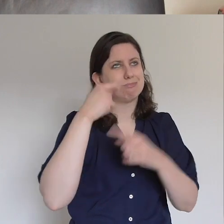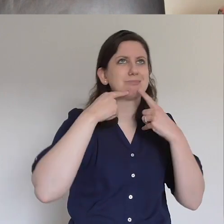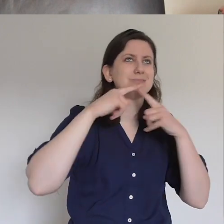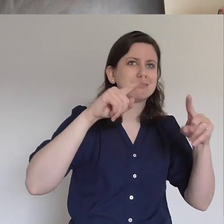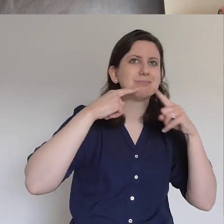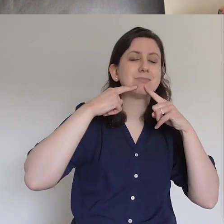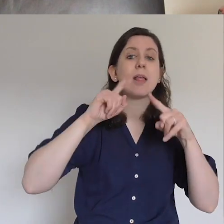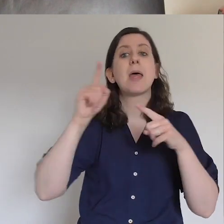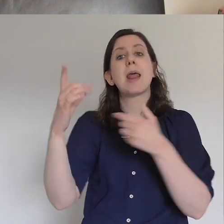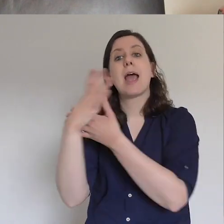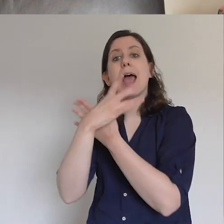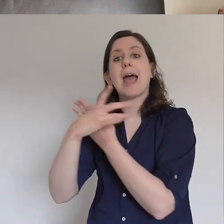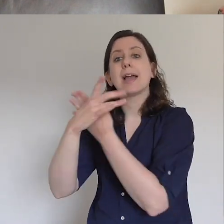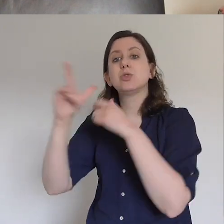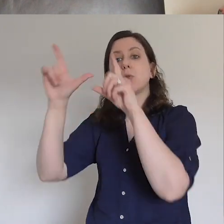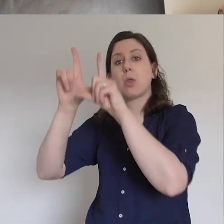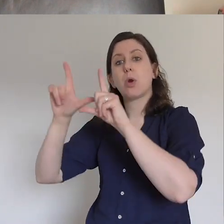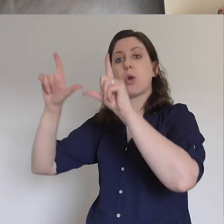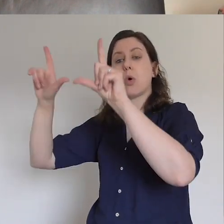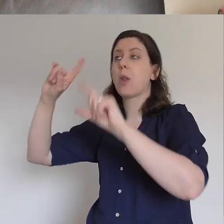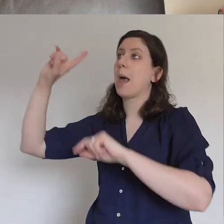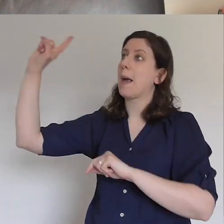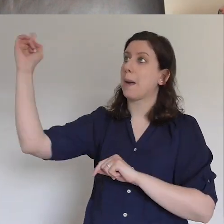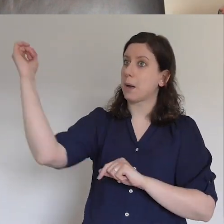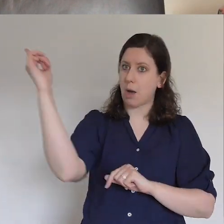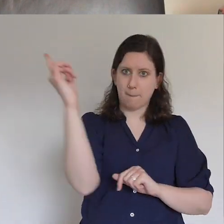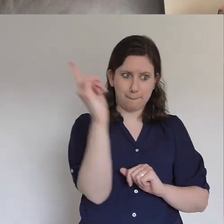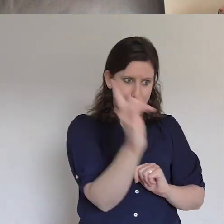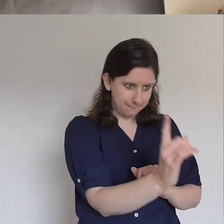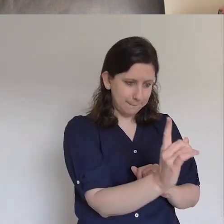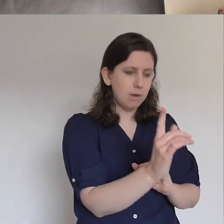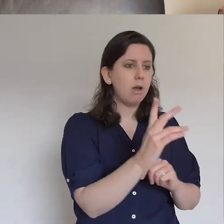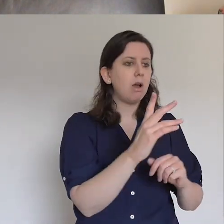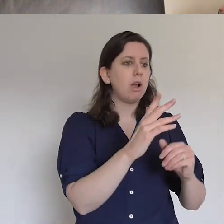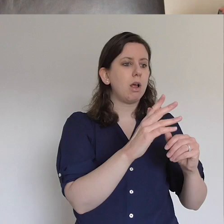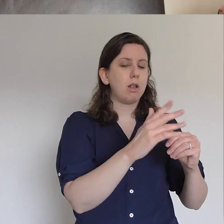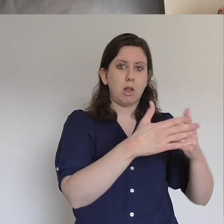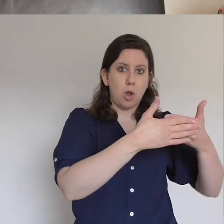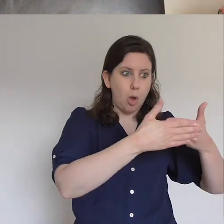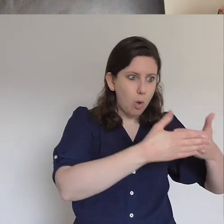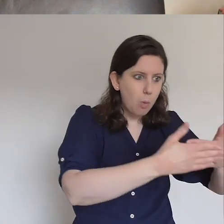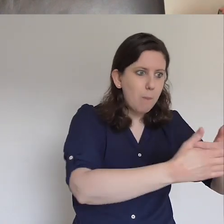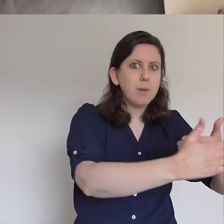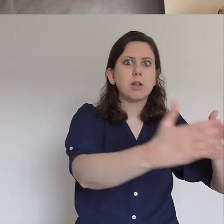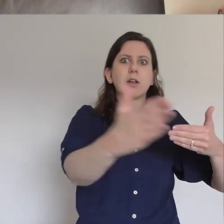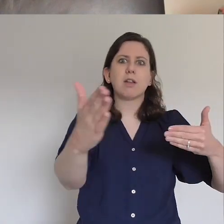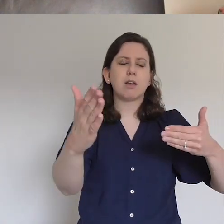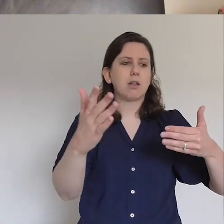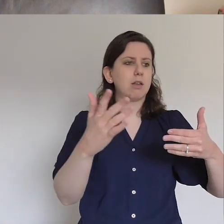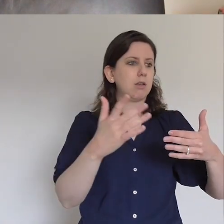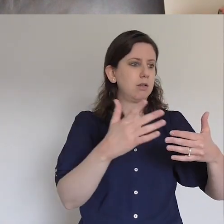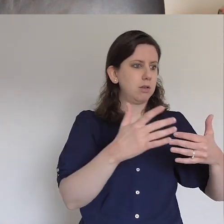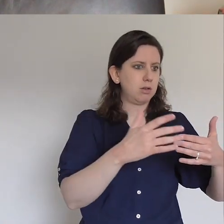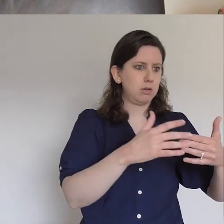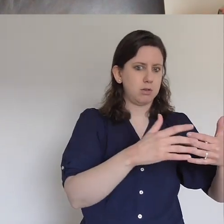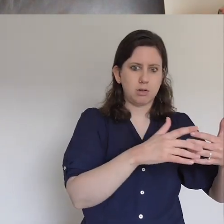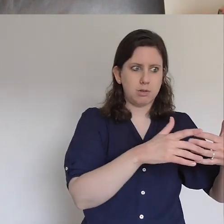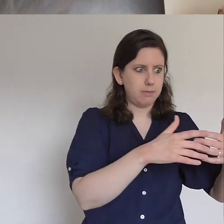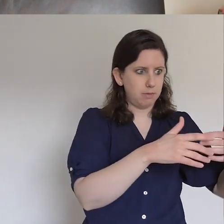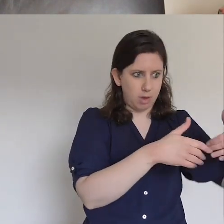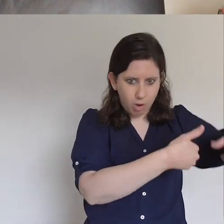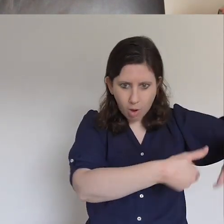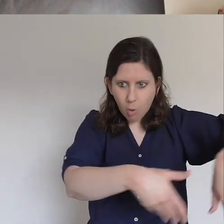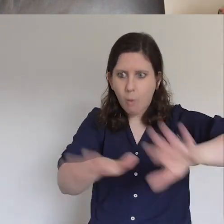the angel of the Lord comes along, sorry, in the night, goes past the guards, opens the door to the prison, lets the apostles out,